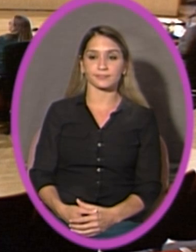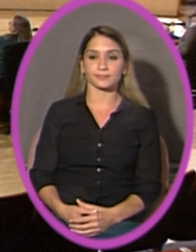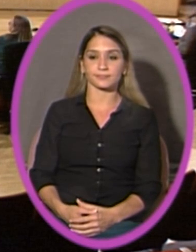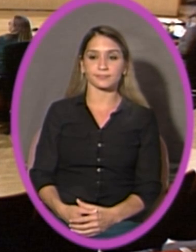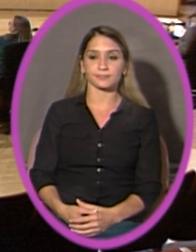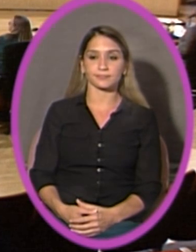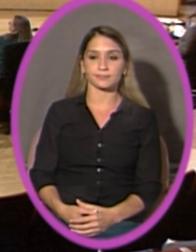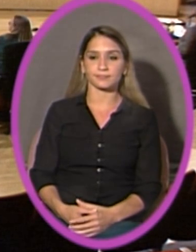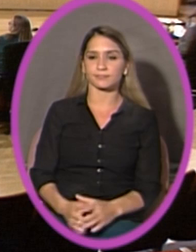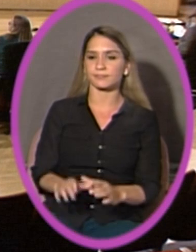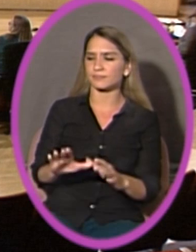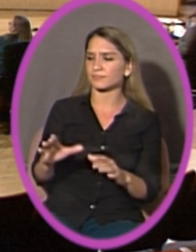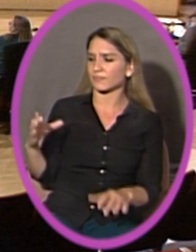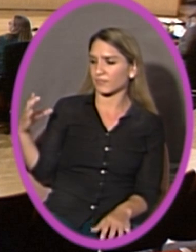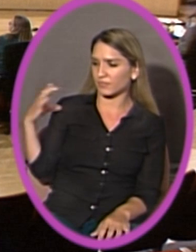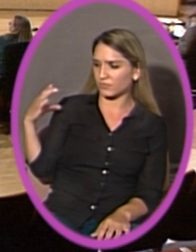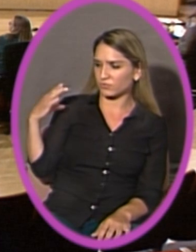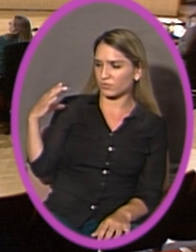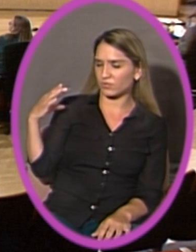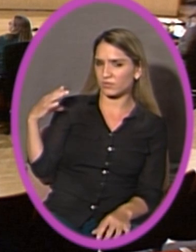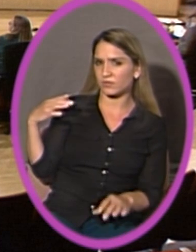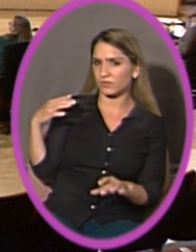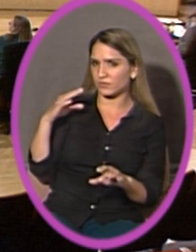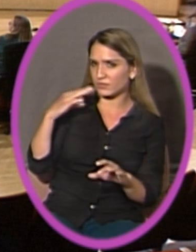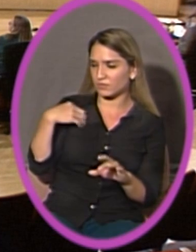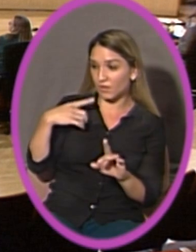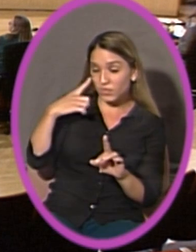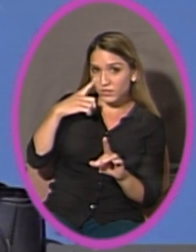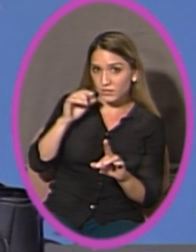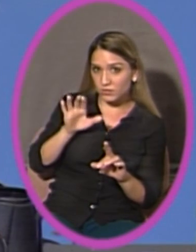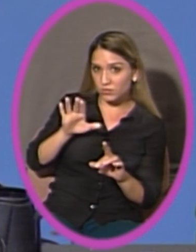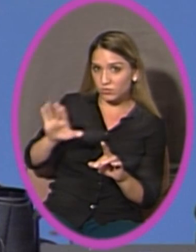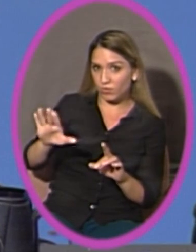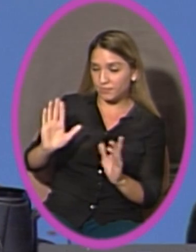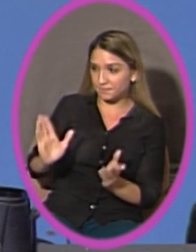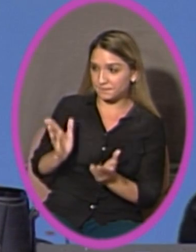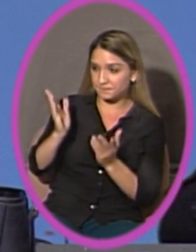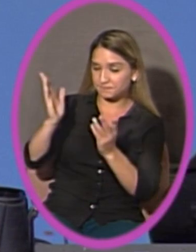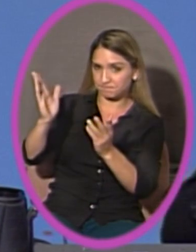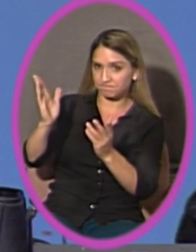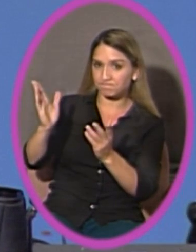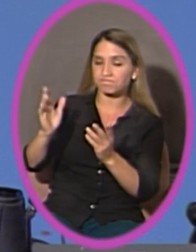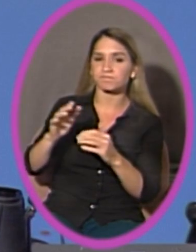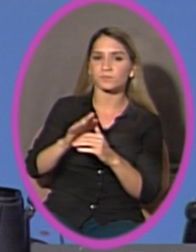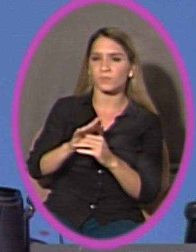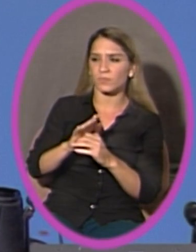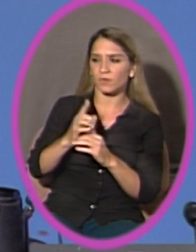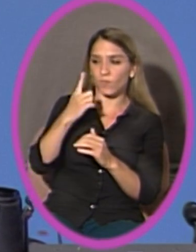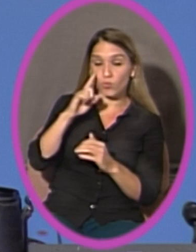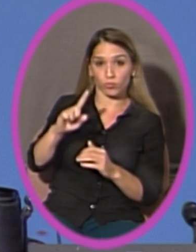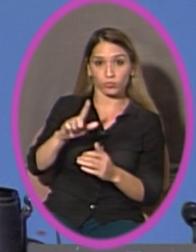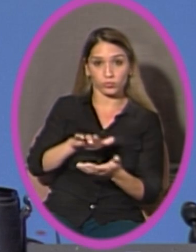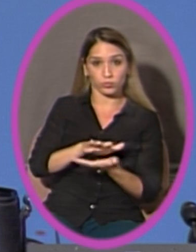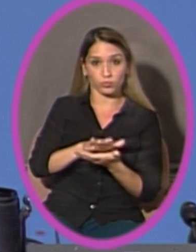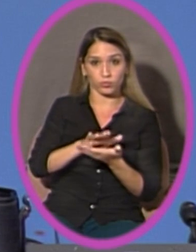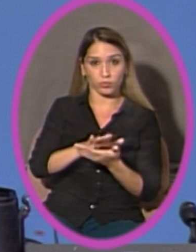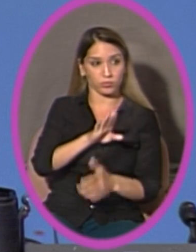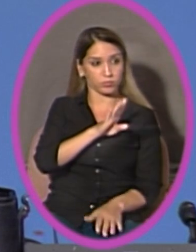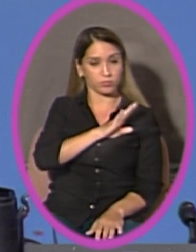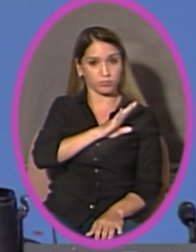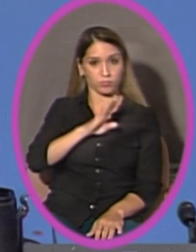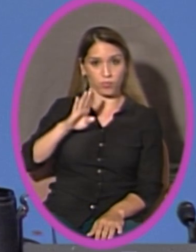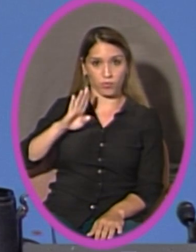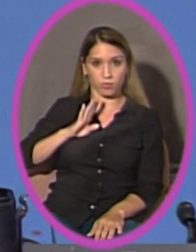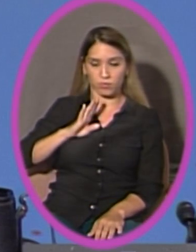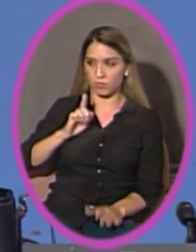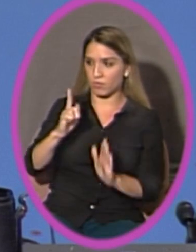Madam Chair, I think that, yes, your recommendation to the school board attorney is a good one because it's my